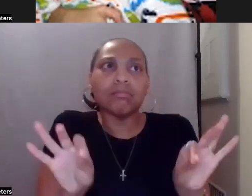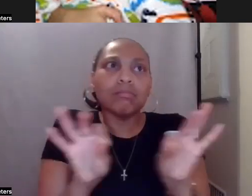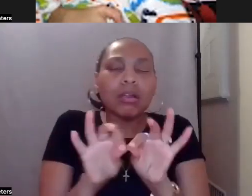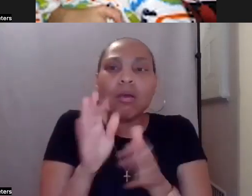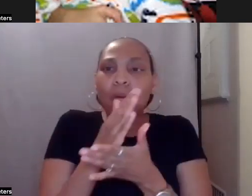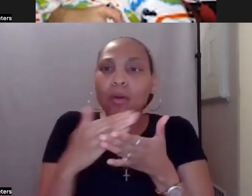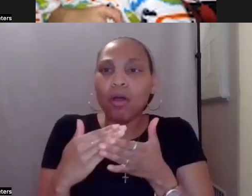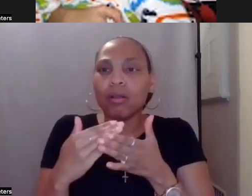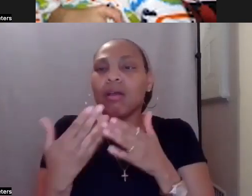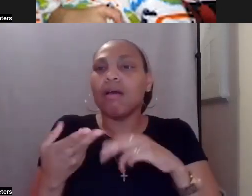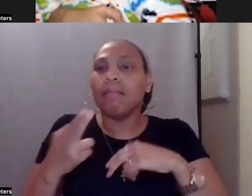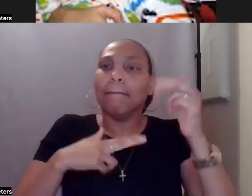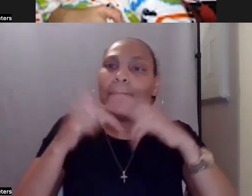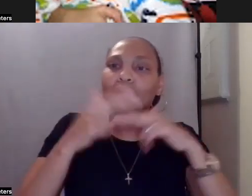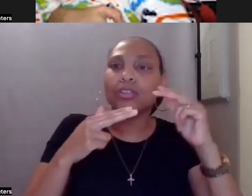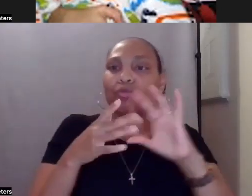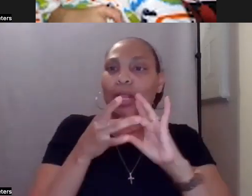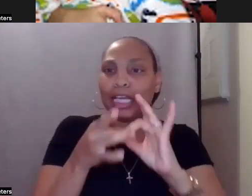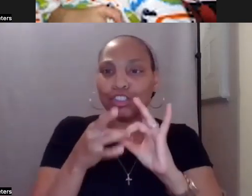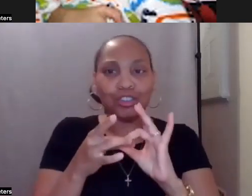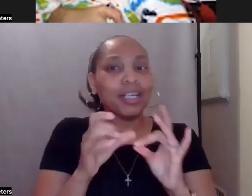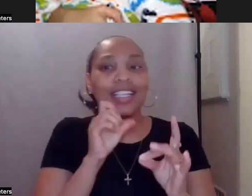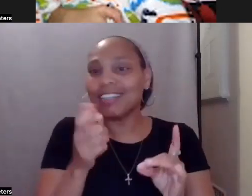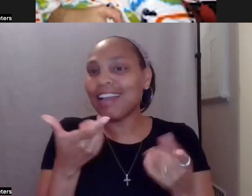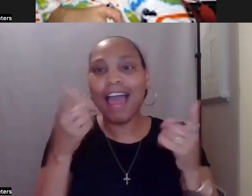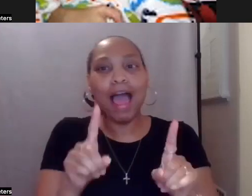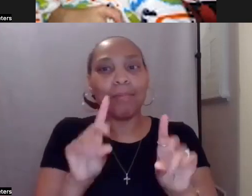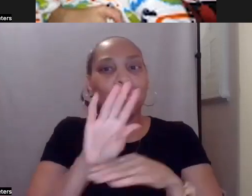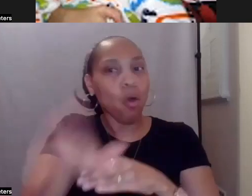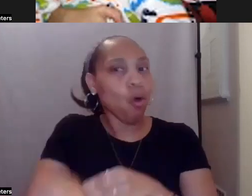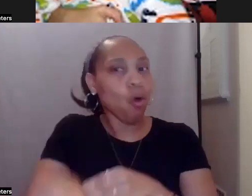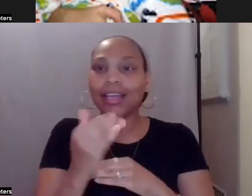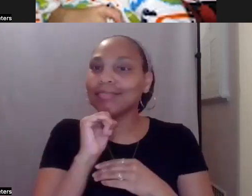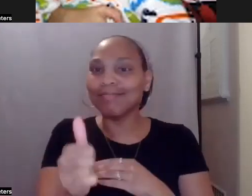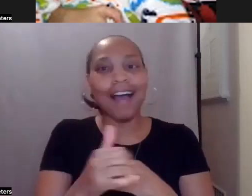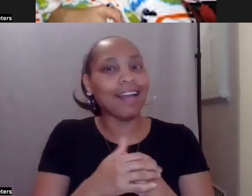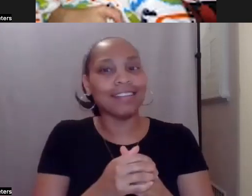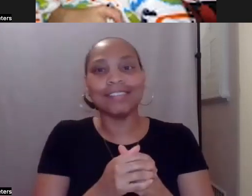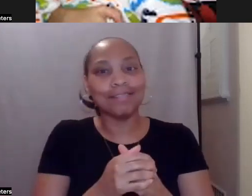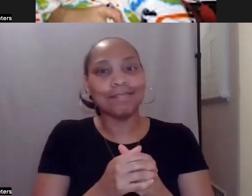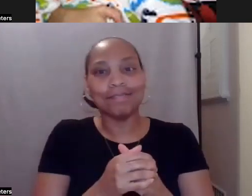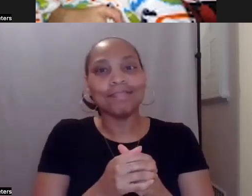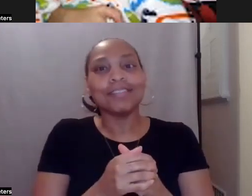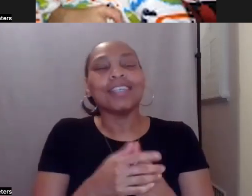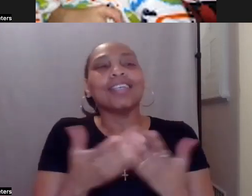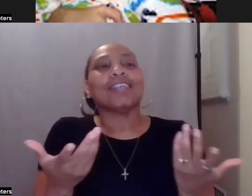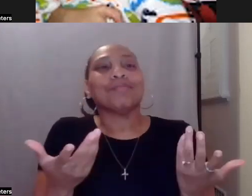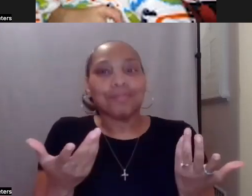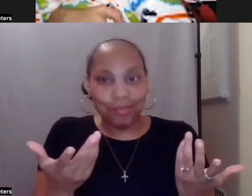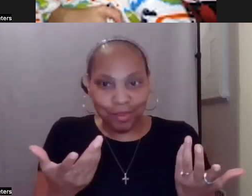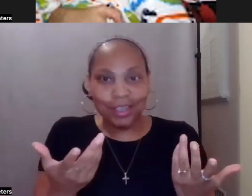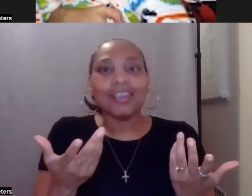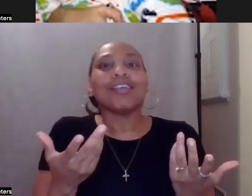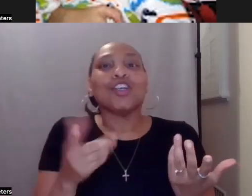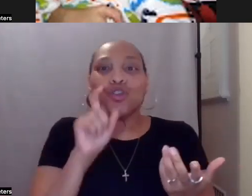that doesn't happen overnight, but you can't get to build a relationship unless you've selected a person to